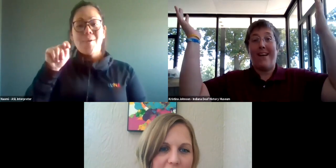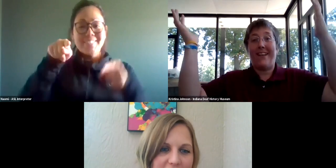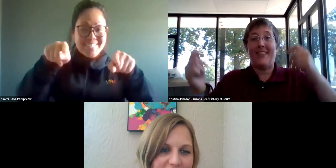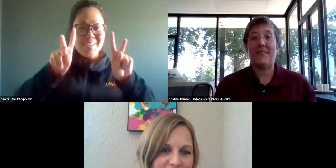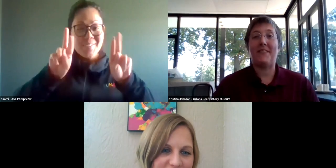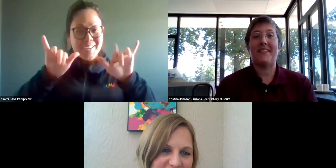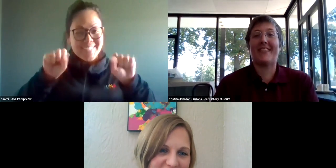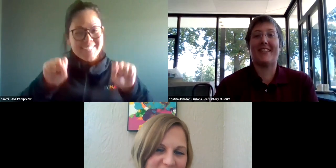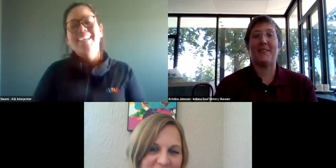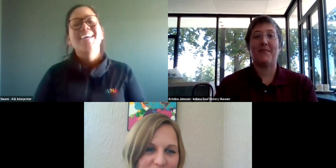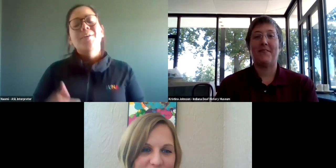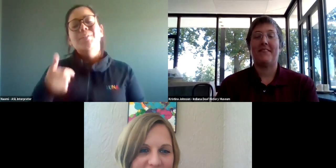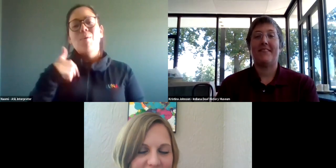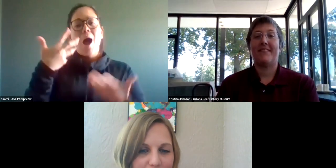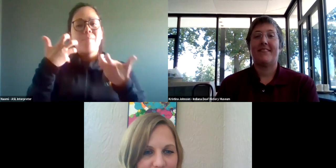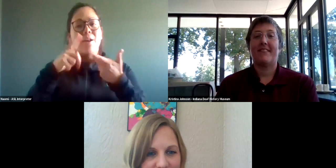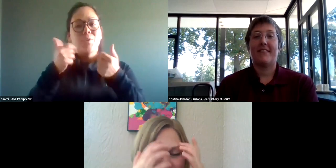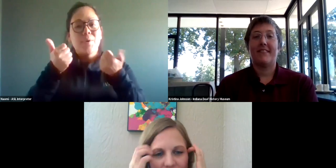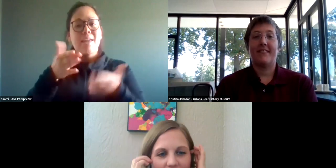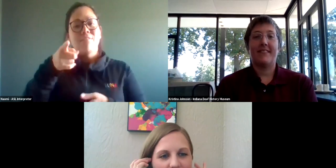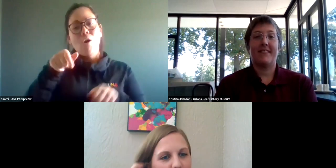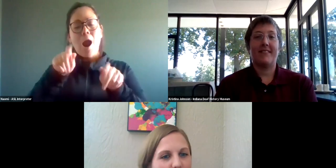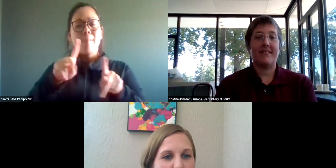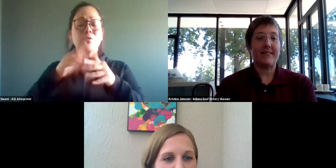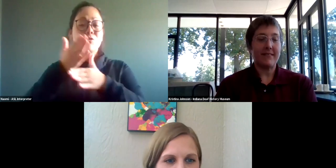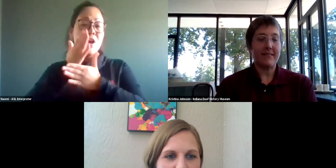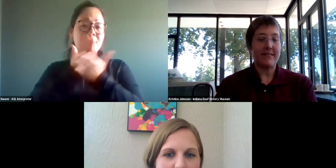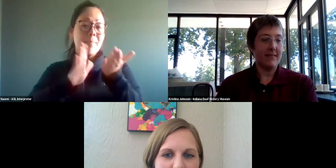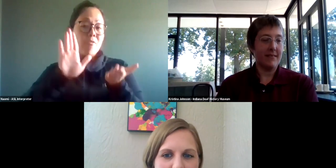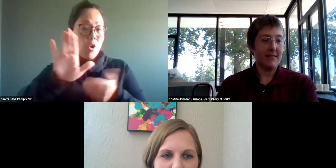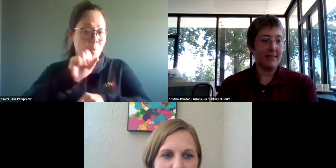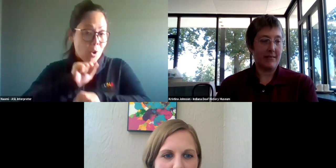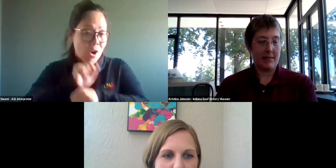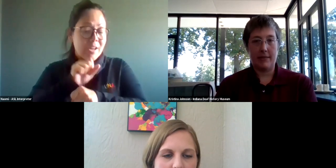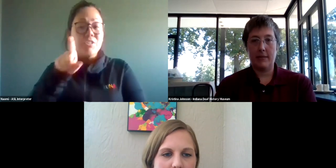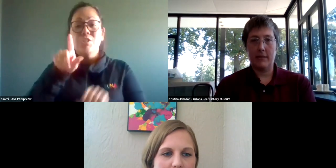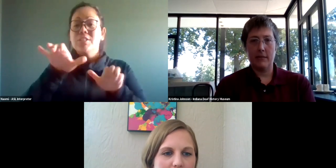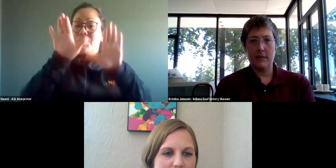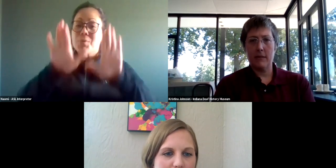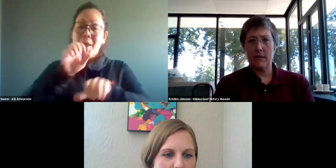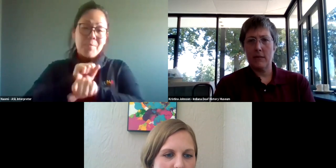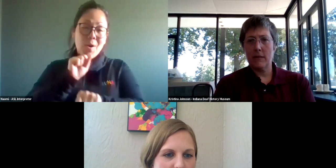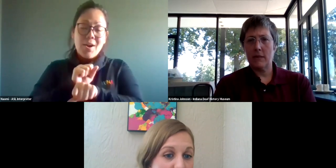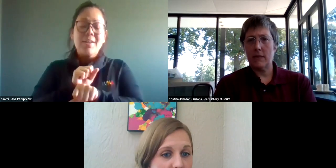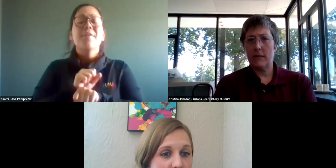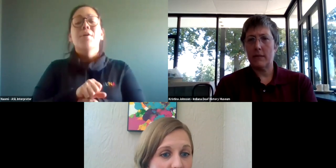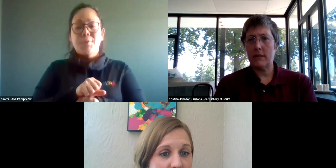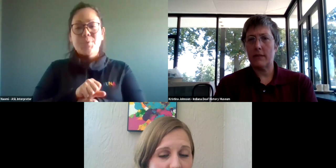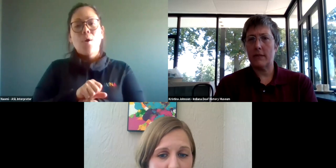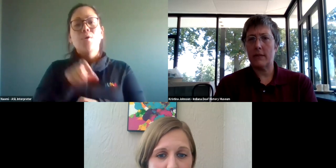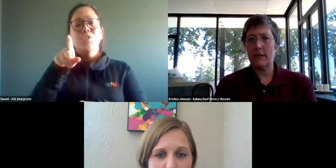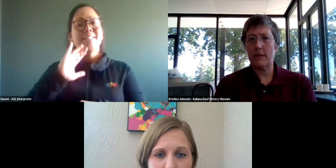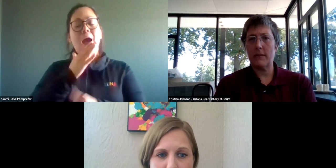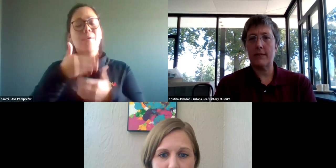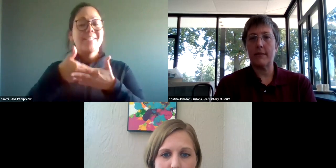also wanted to give Chris an opportunity to share some of her work. Um, she does really great work. And so, um, she's our next